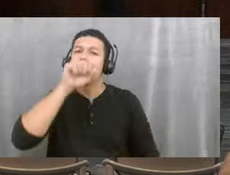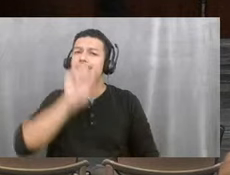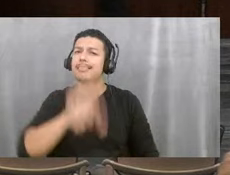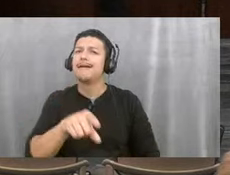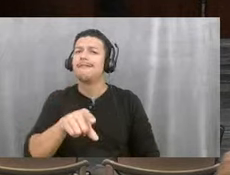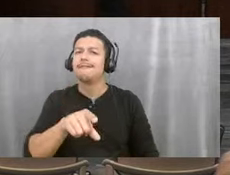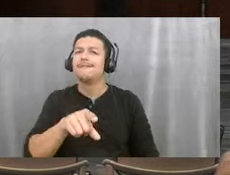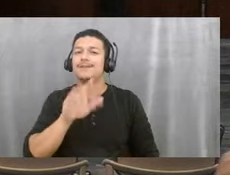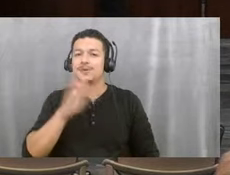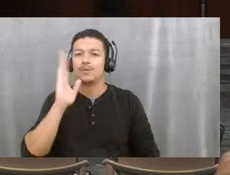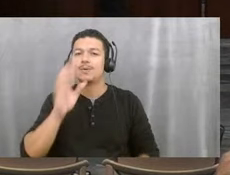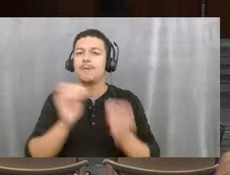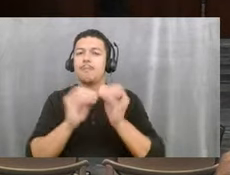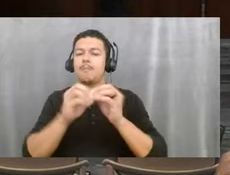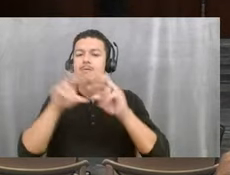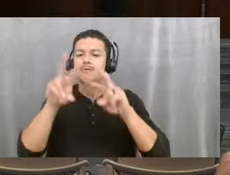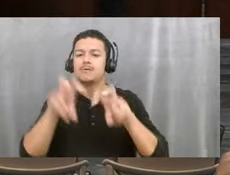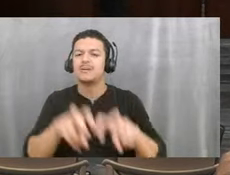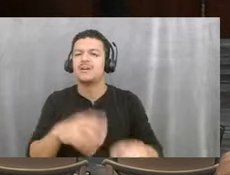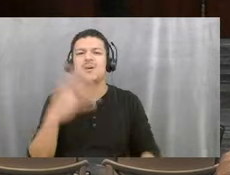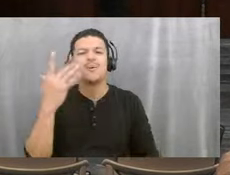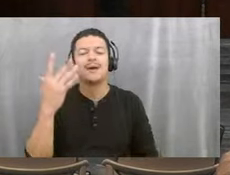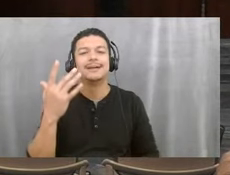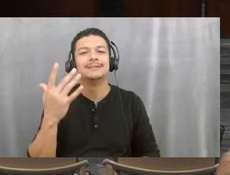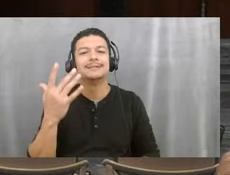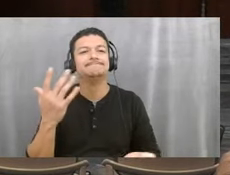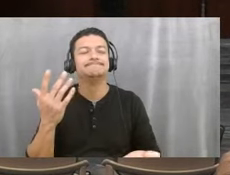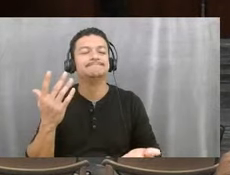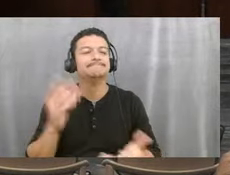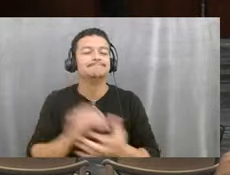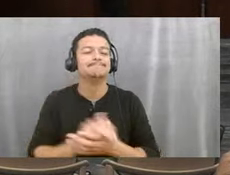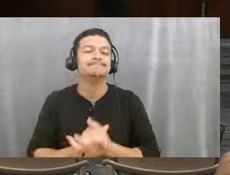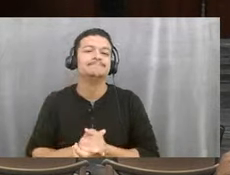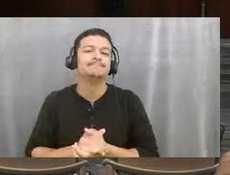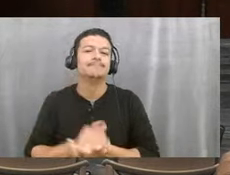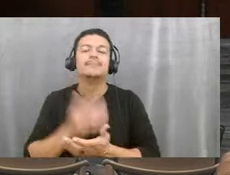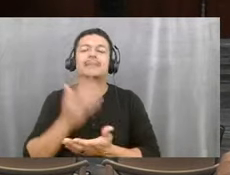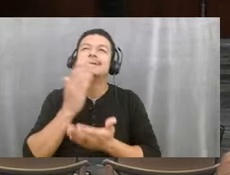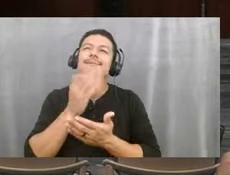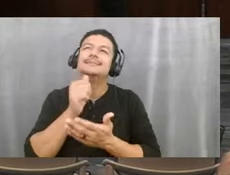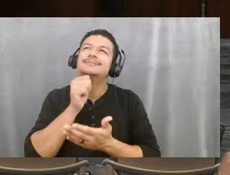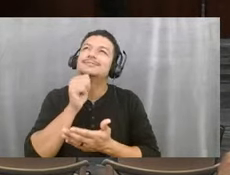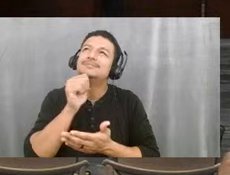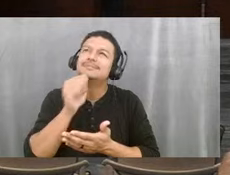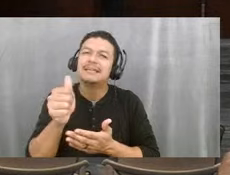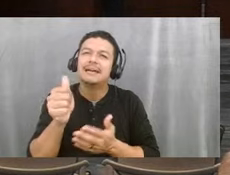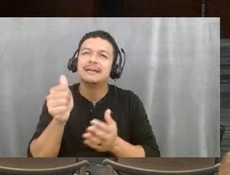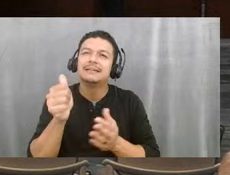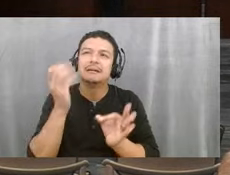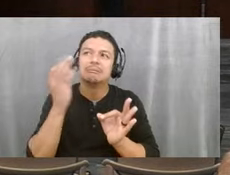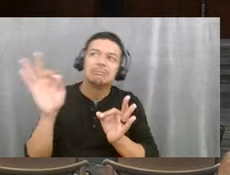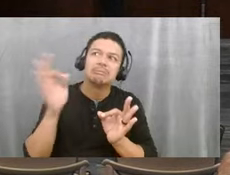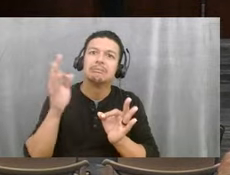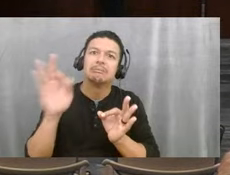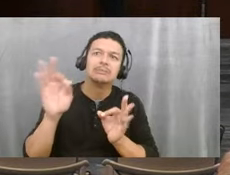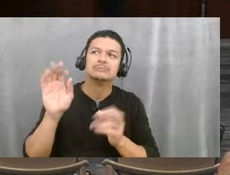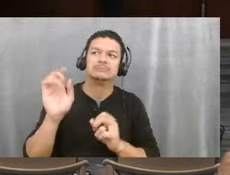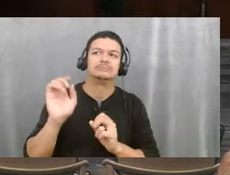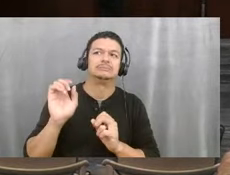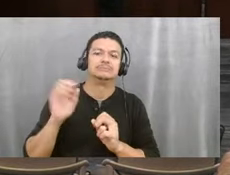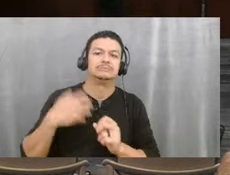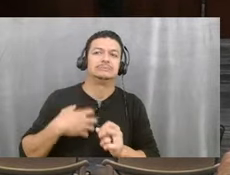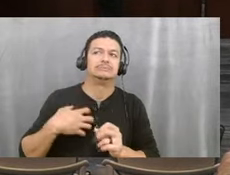into that because there are some, and they're not eyesource per se, but I think that we can take advantage of